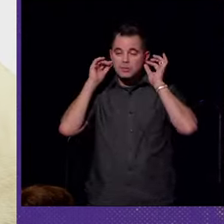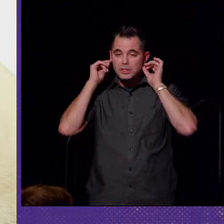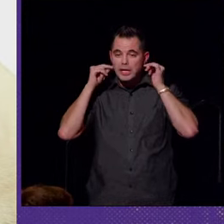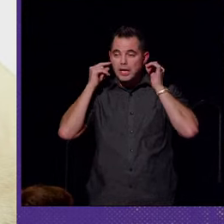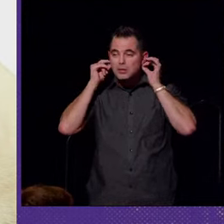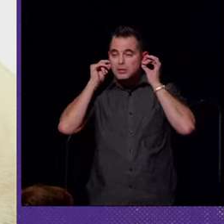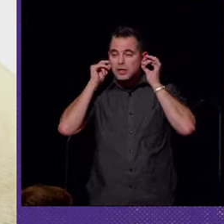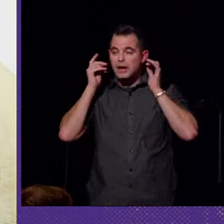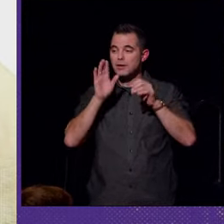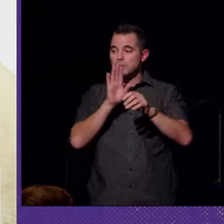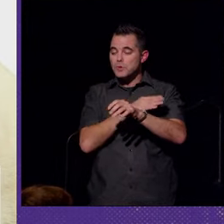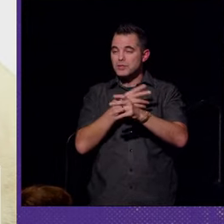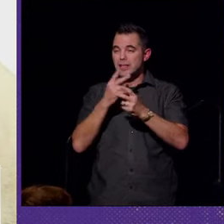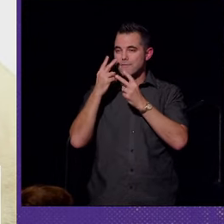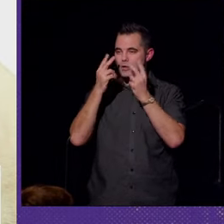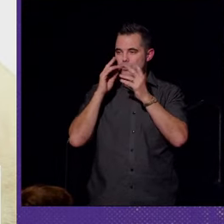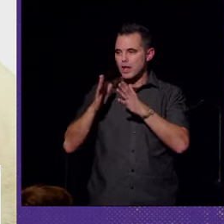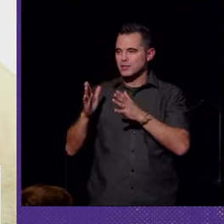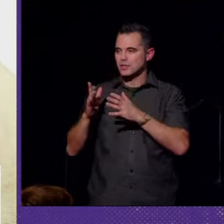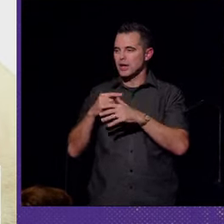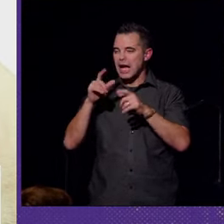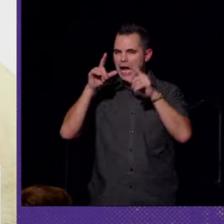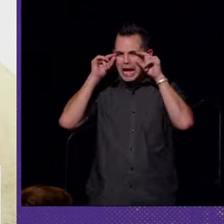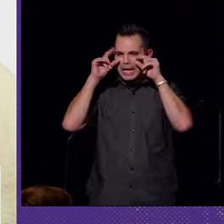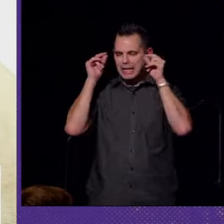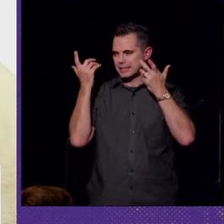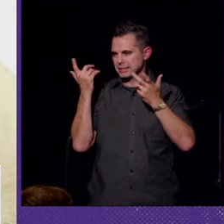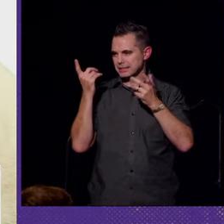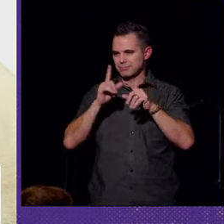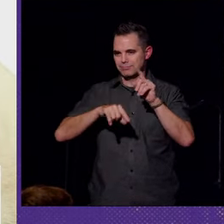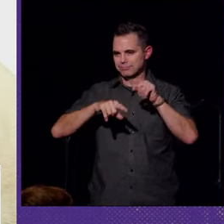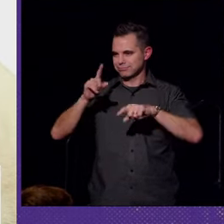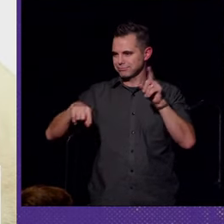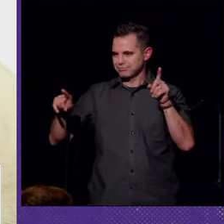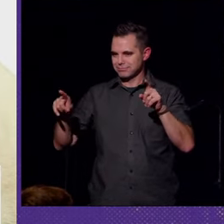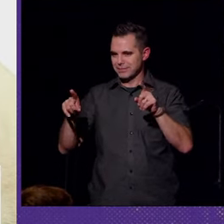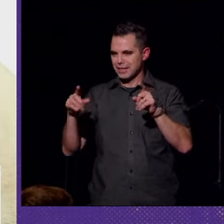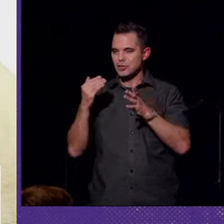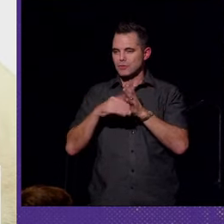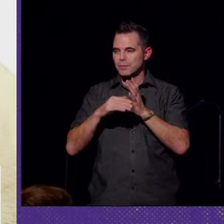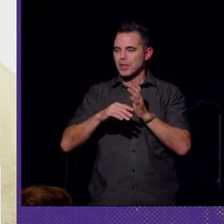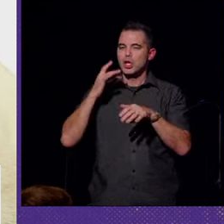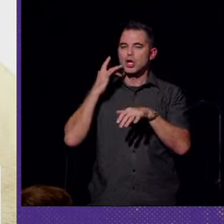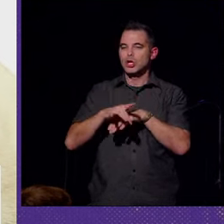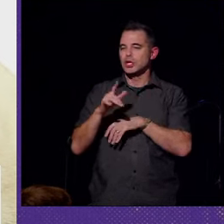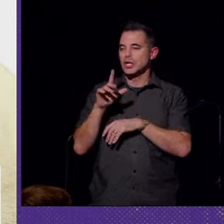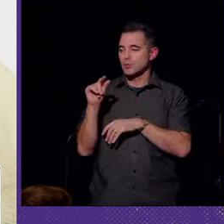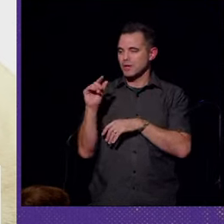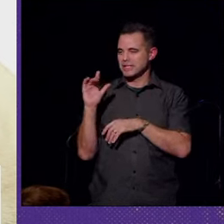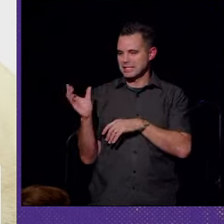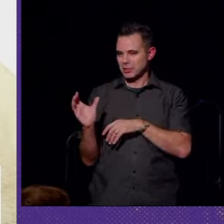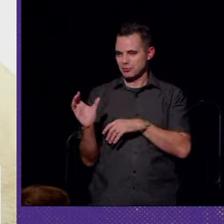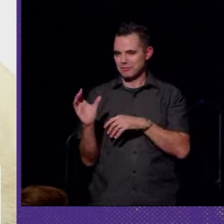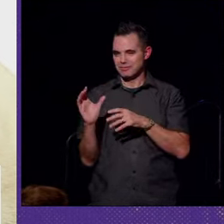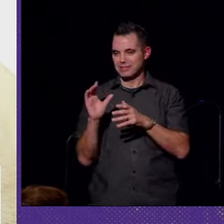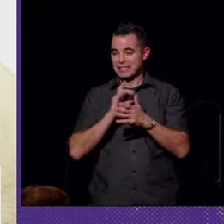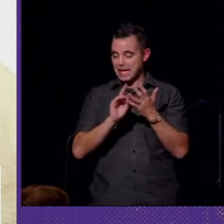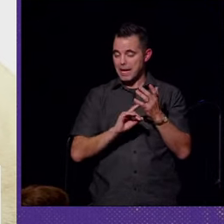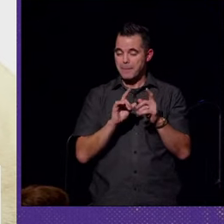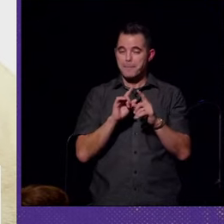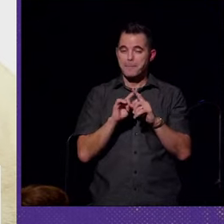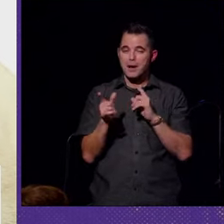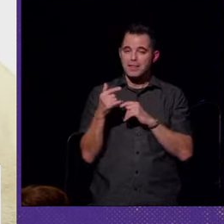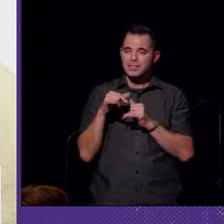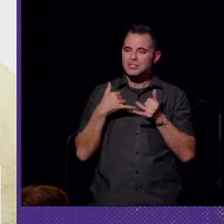having music visualizers, or eyeglasses. Like these are repeats of the early 20th century design. But